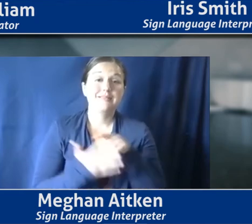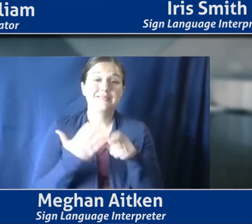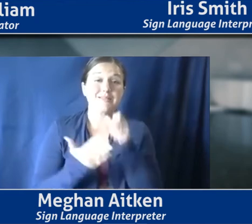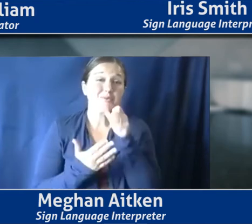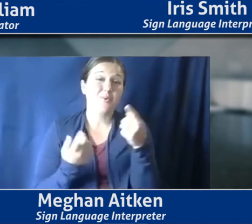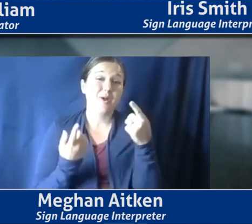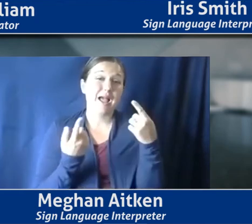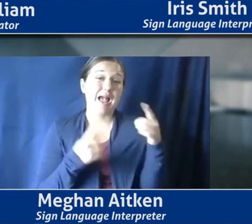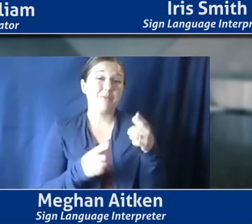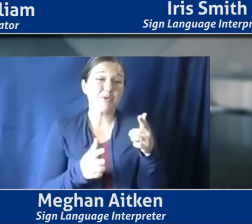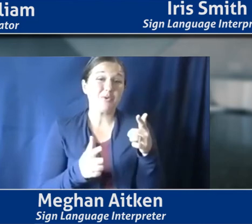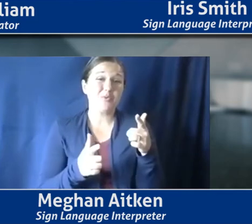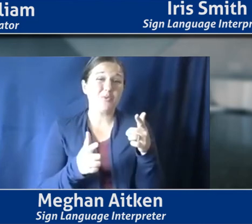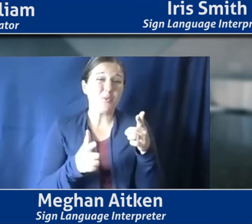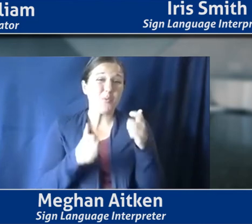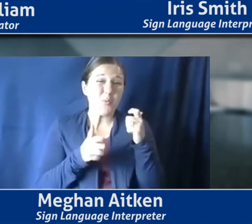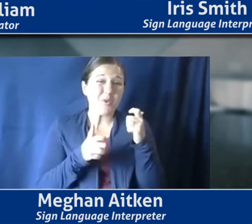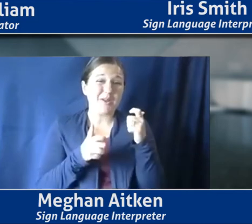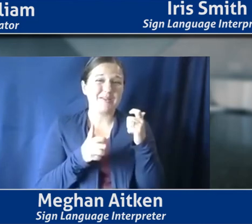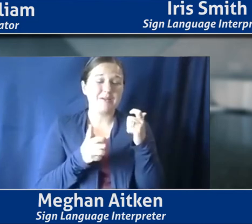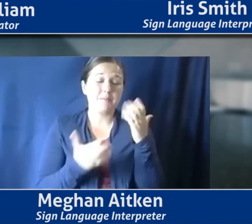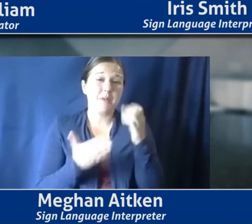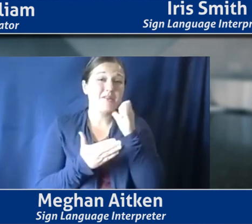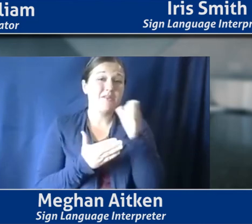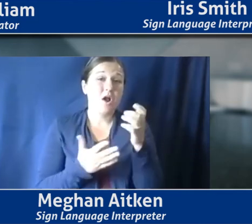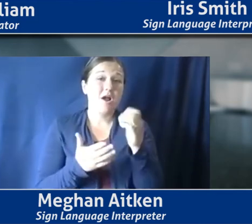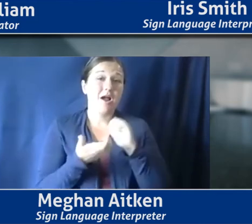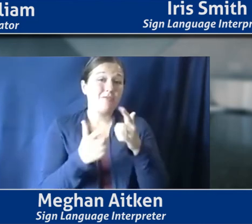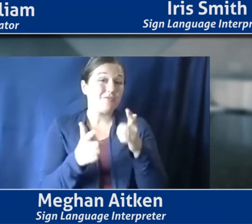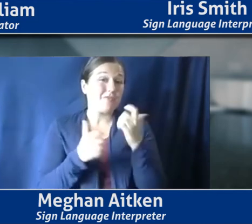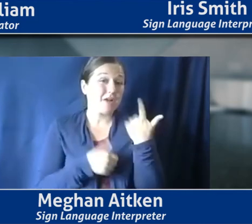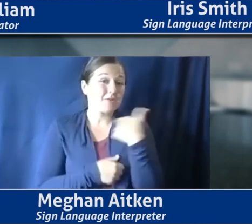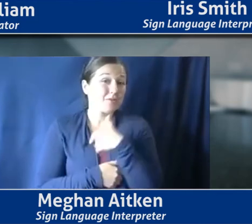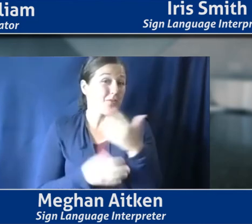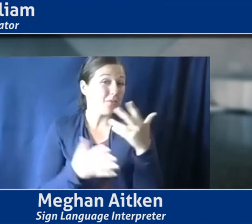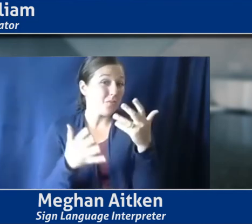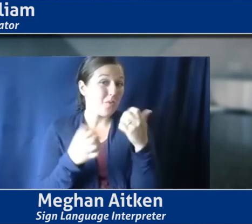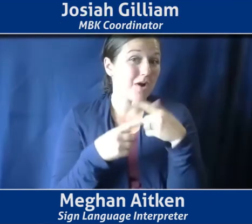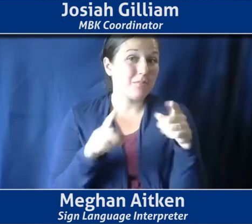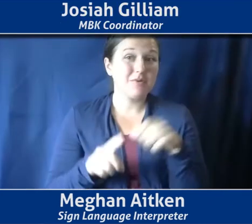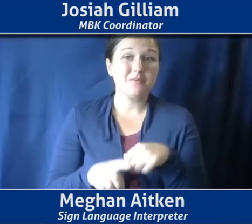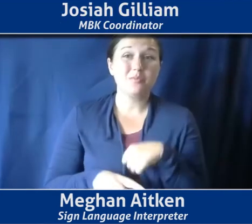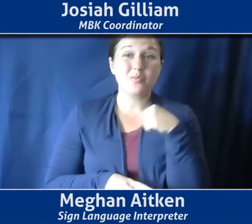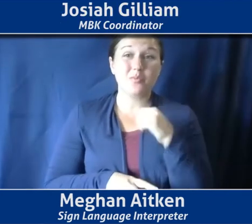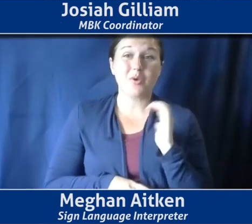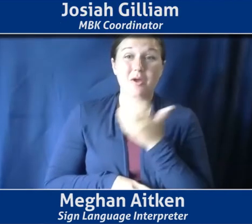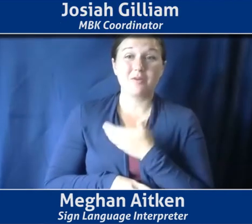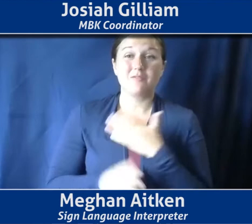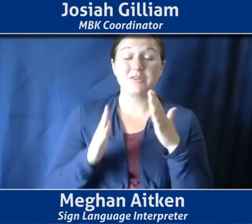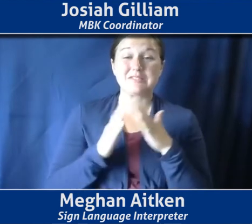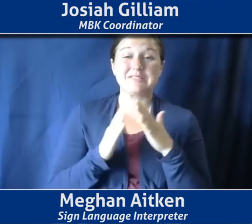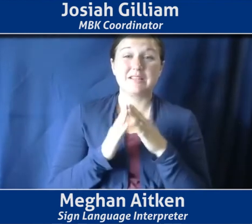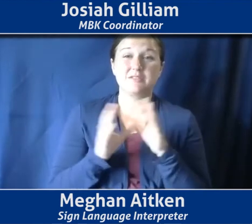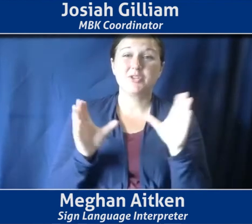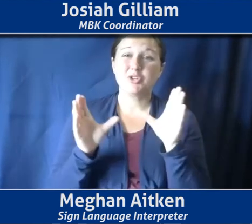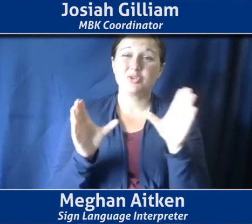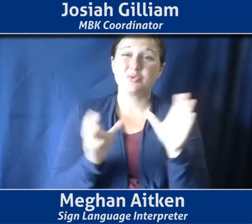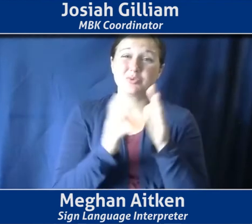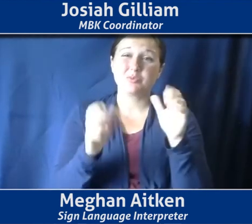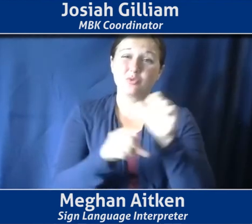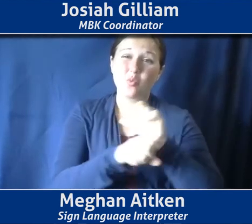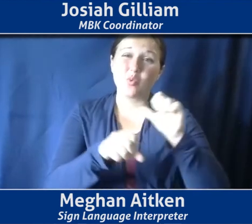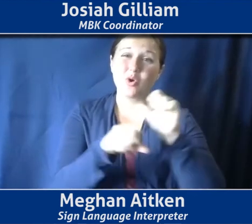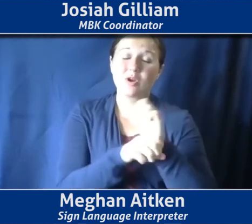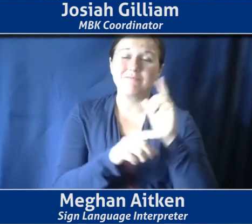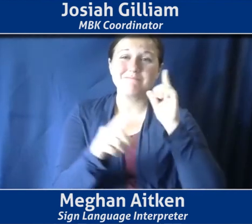we might like. But I'm, I'm proud of our city for doing the work of thinking about inclusion and access for